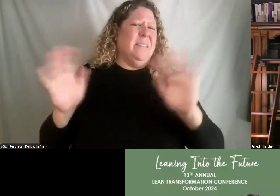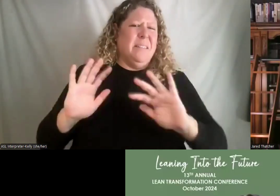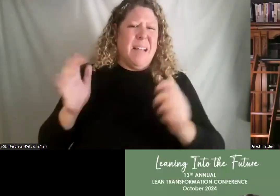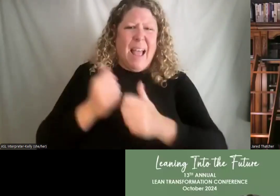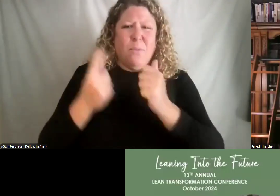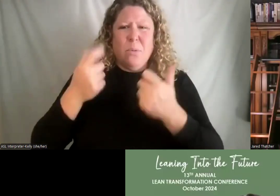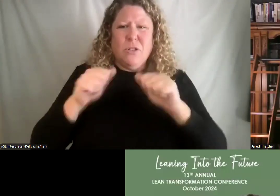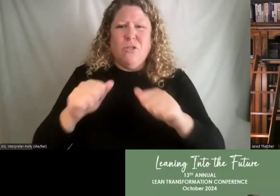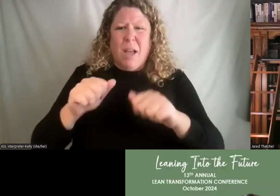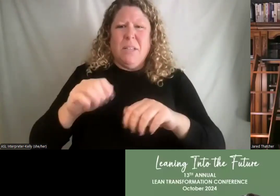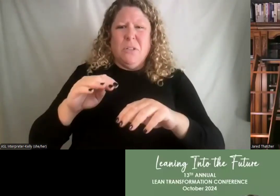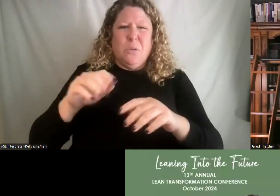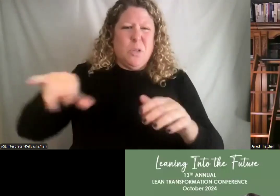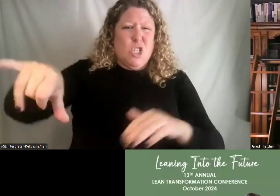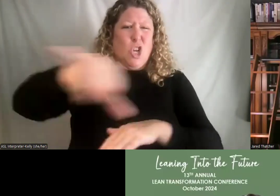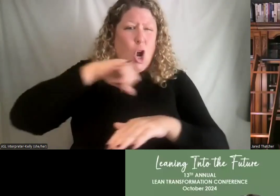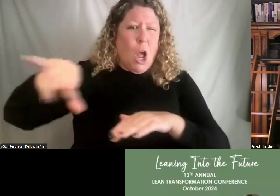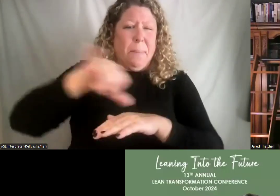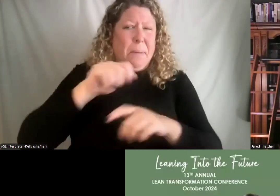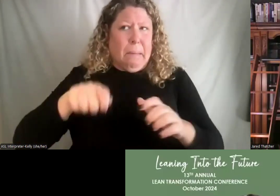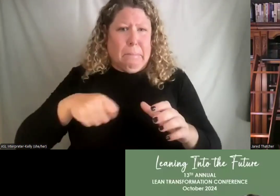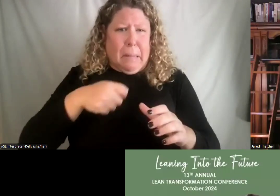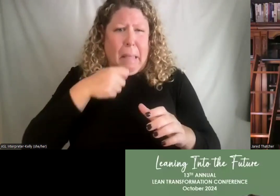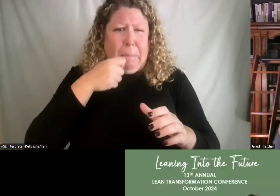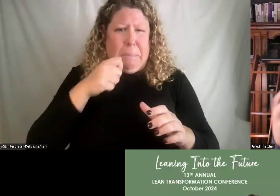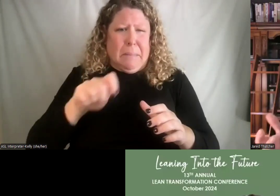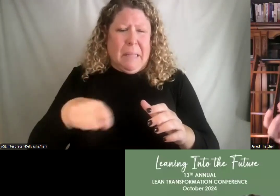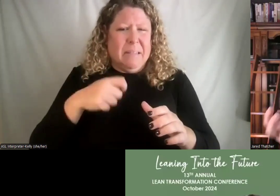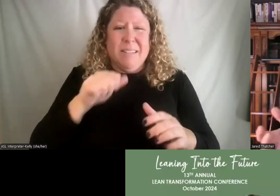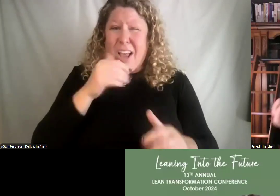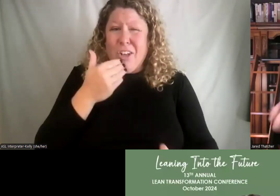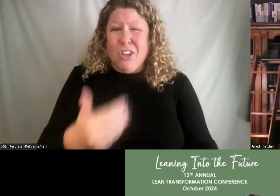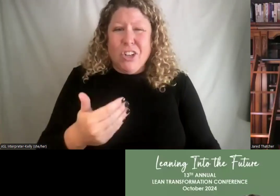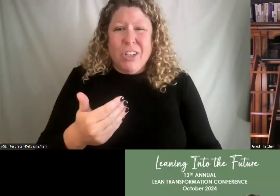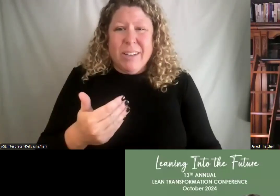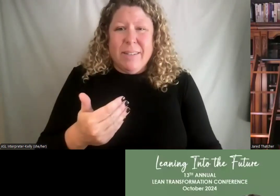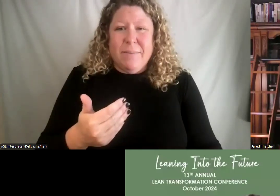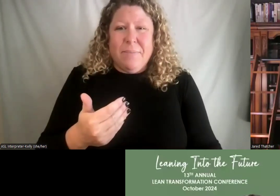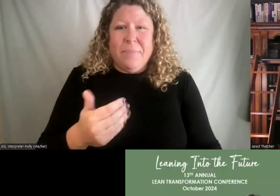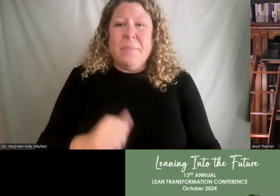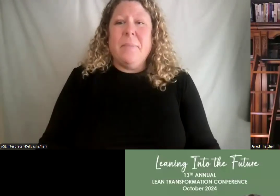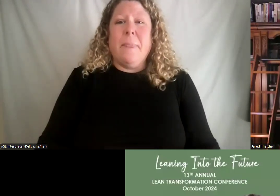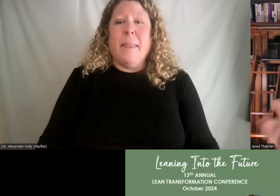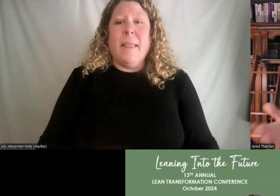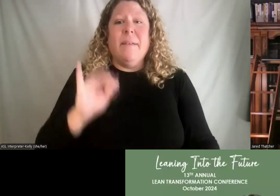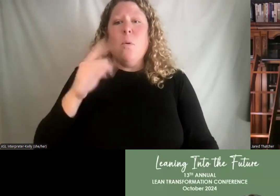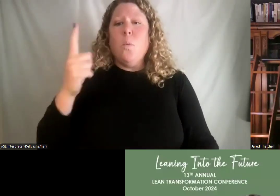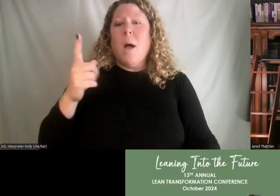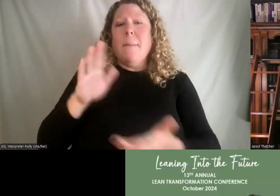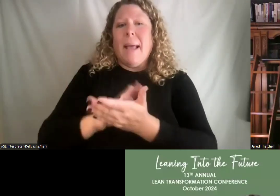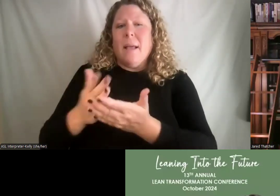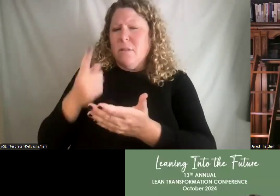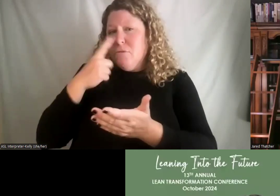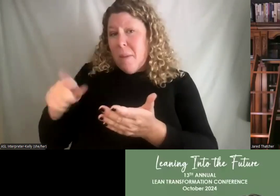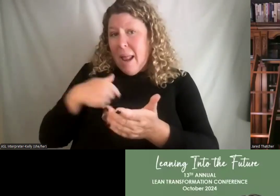try to make it edible. Not good. And then when there was enough for one pancake, you know, left, I said, hey, do you mind if I